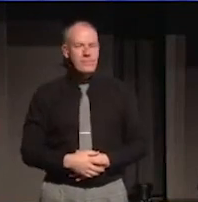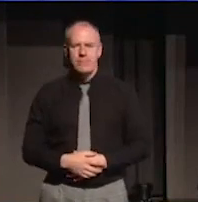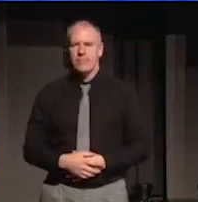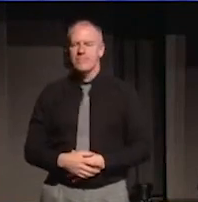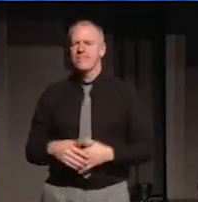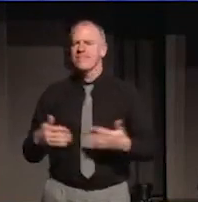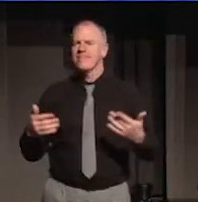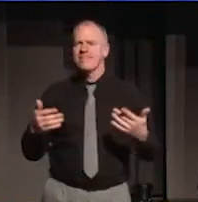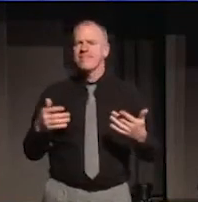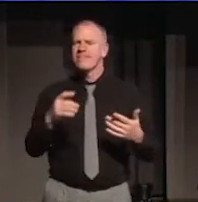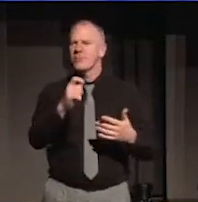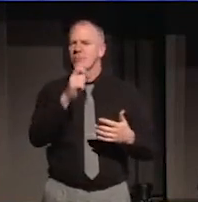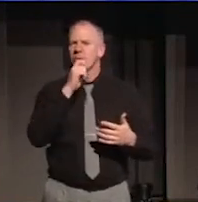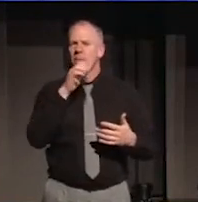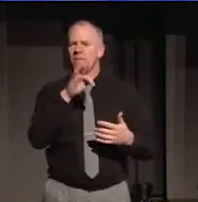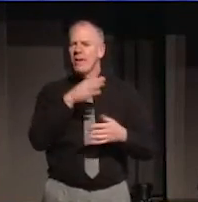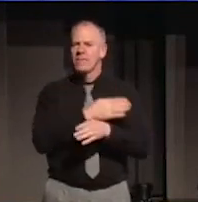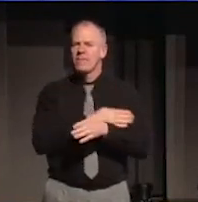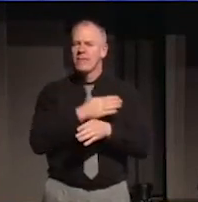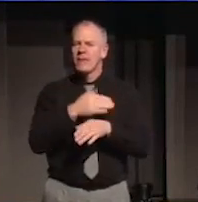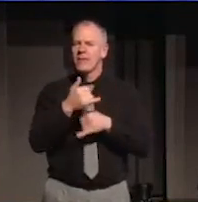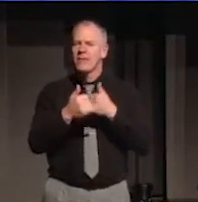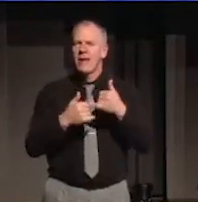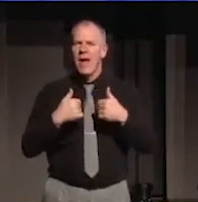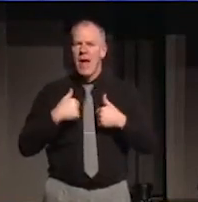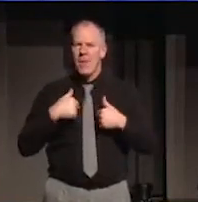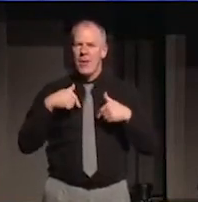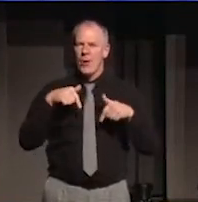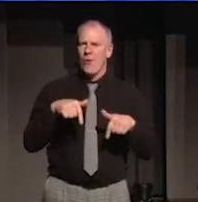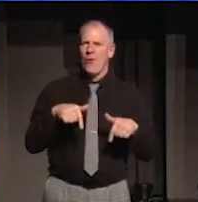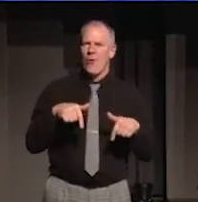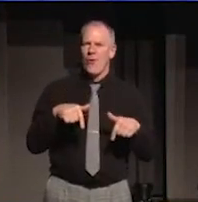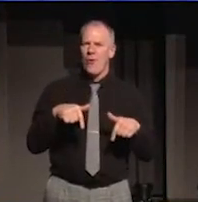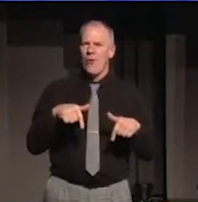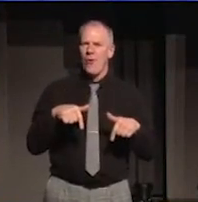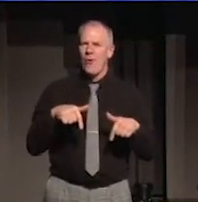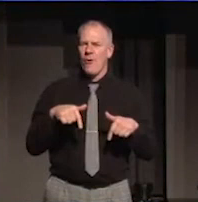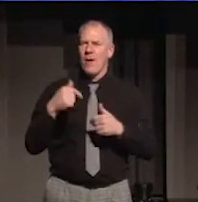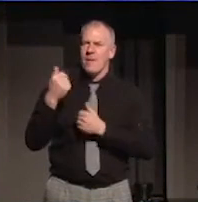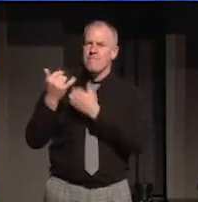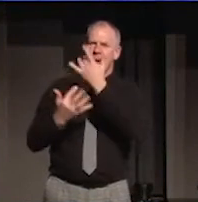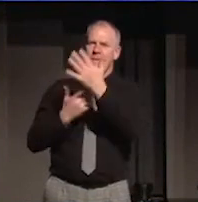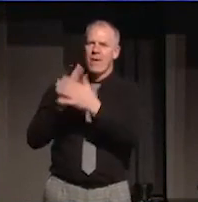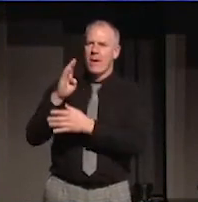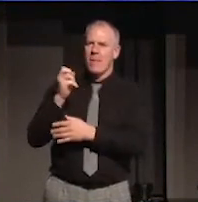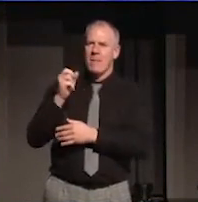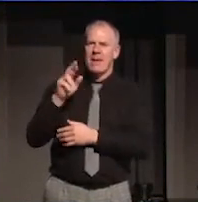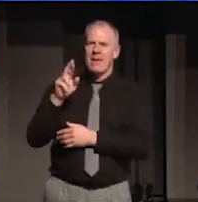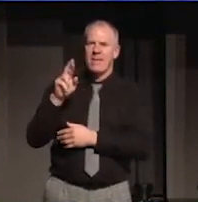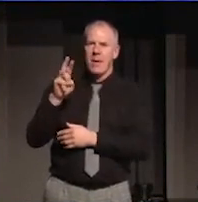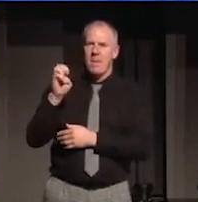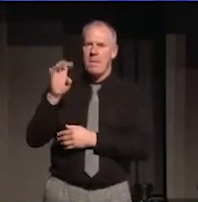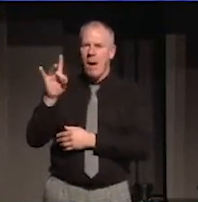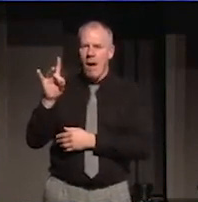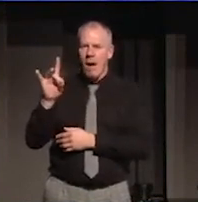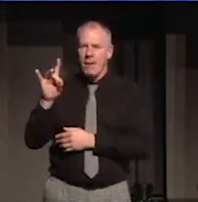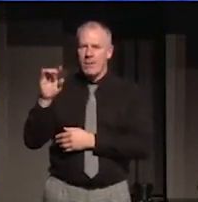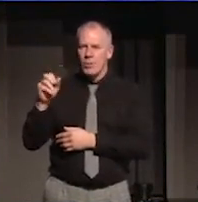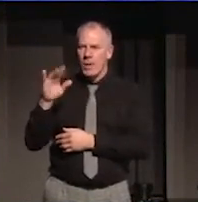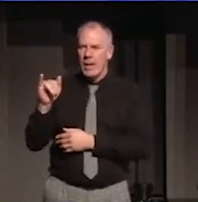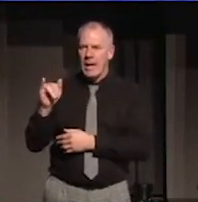If someone had told me at the start of this year I'd be on top of a bonfire in Beaver Park Estate in Belfast in July,